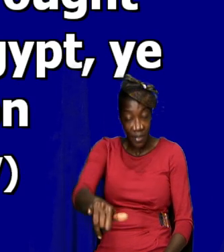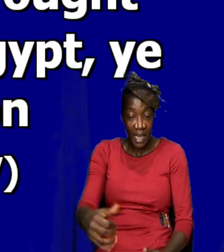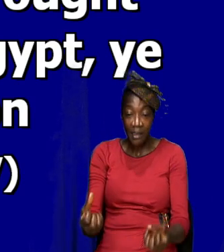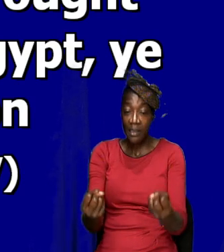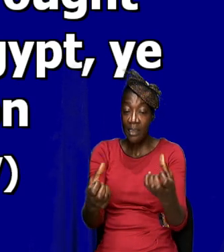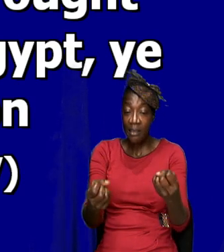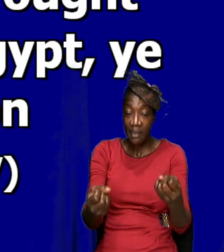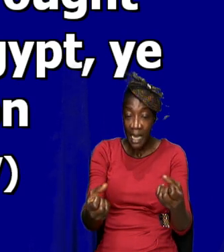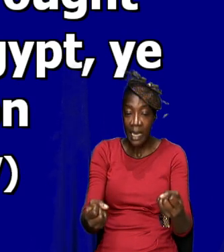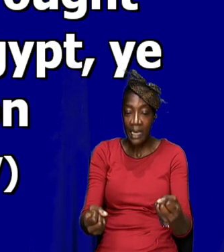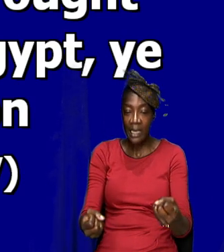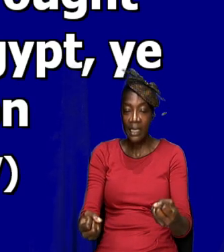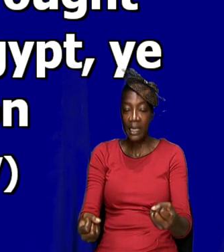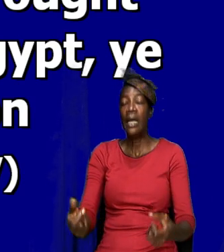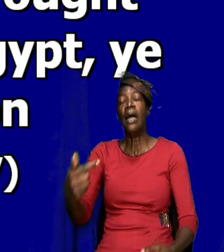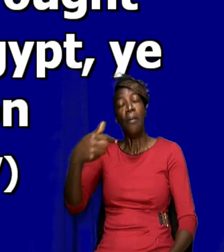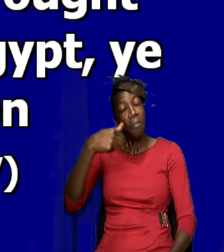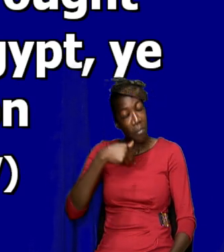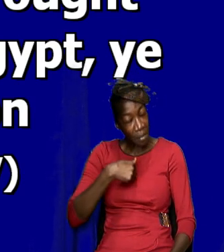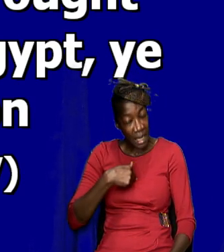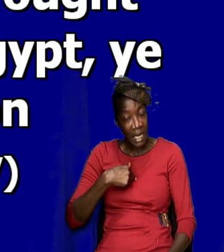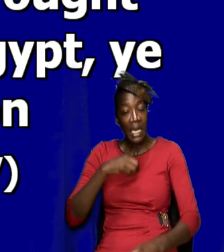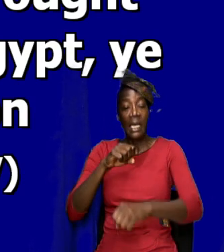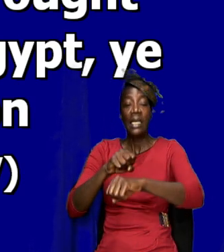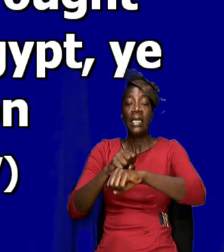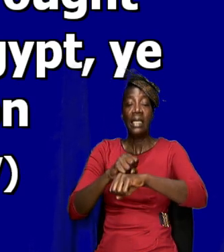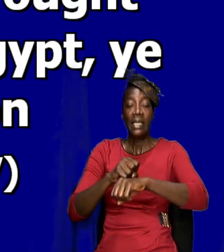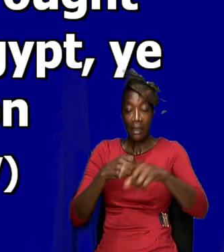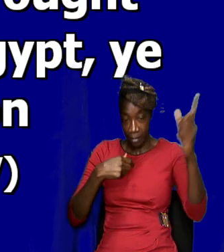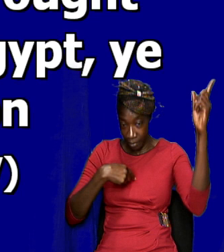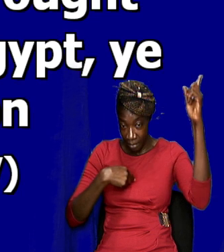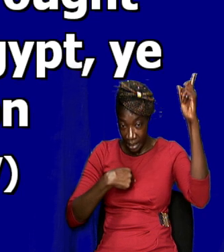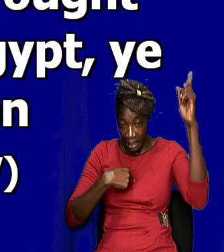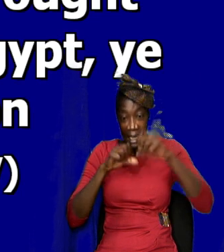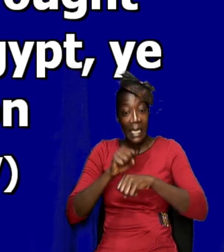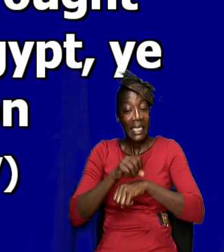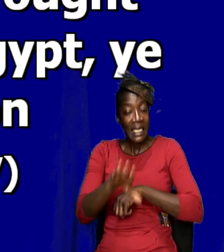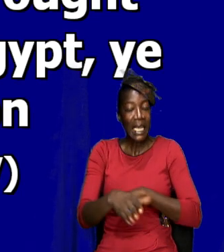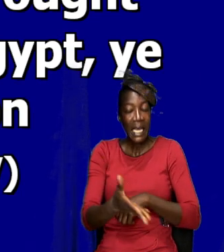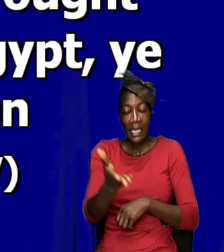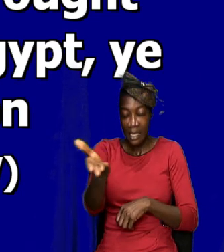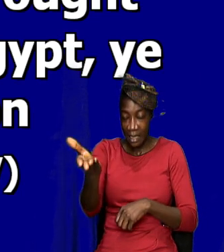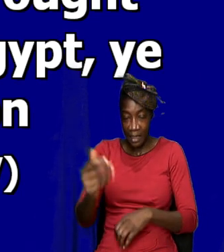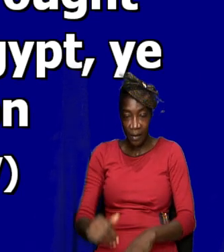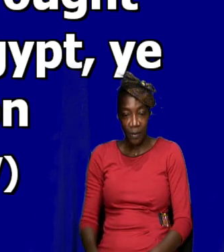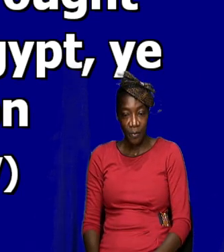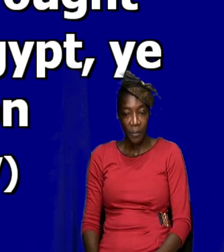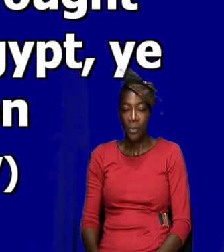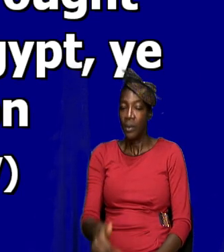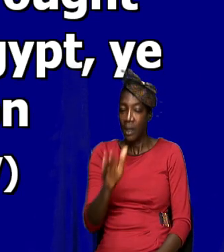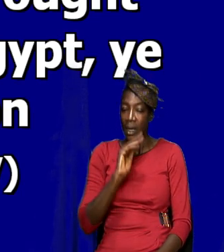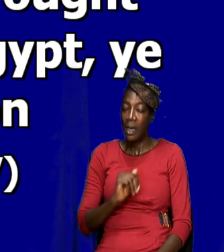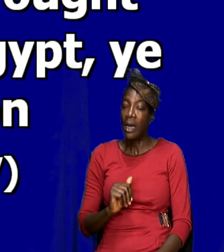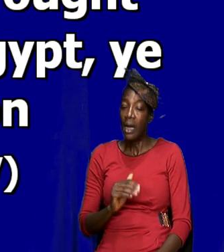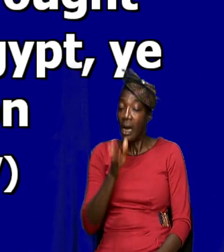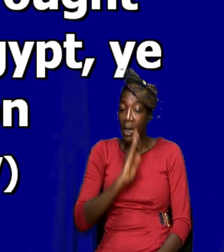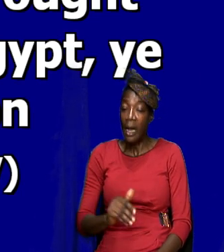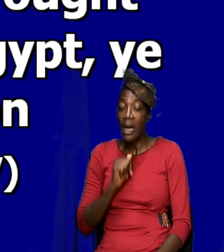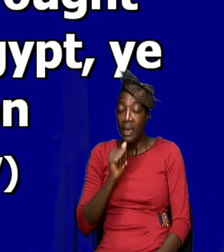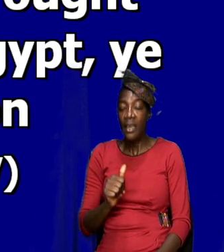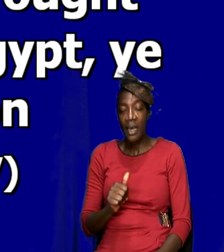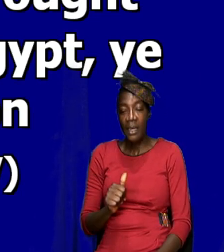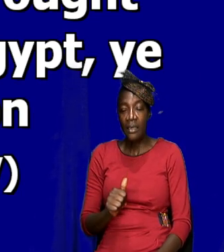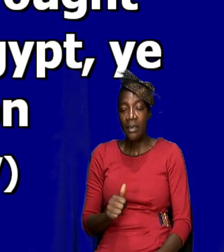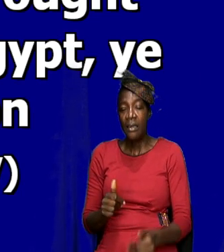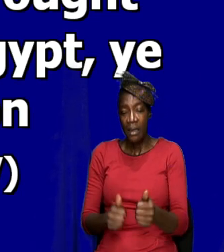a token that I have sent them. God won't necessarily follow you to places